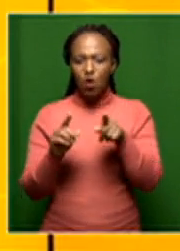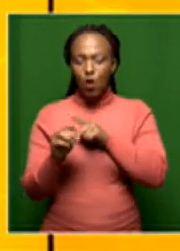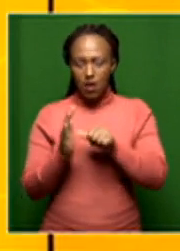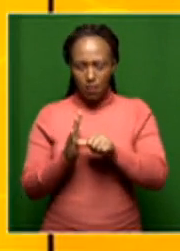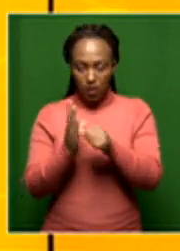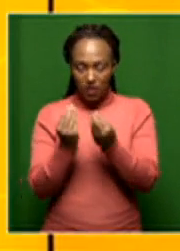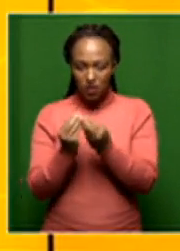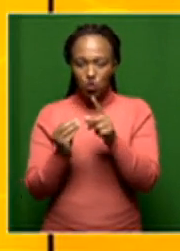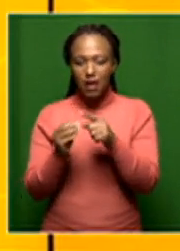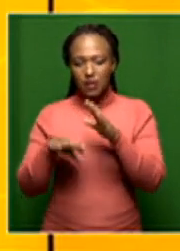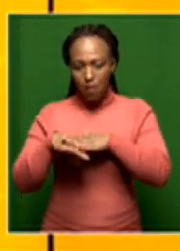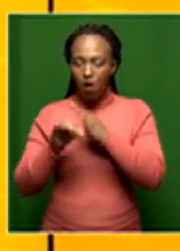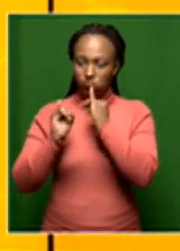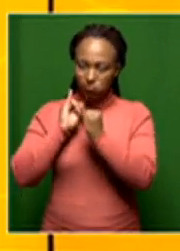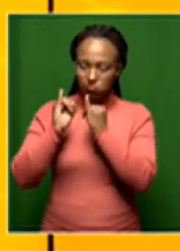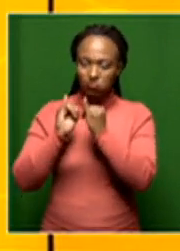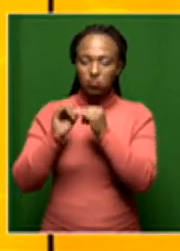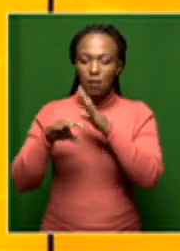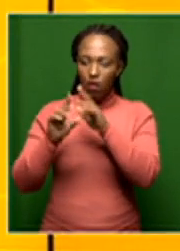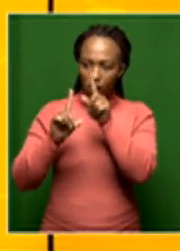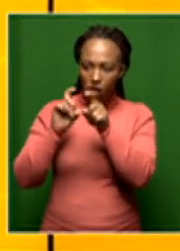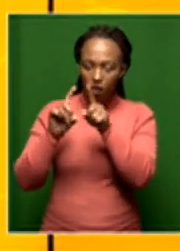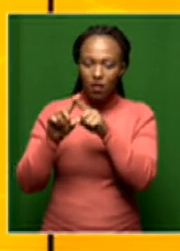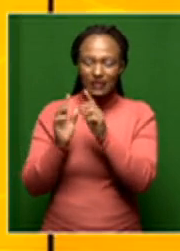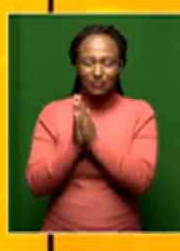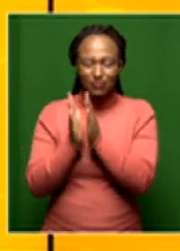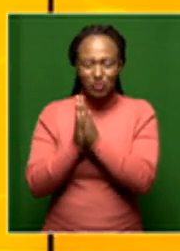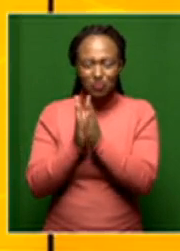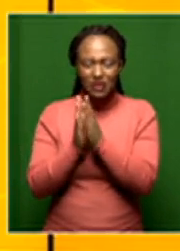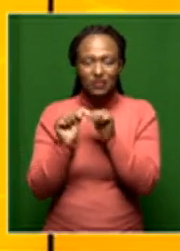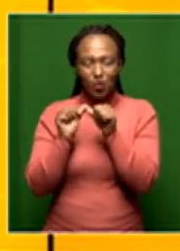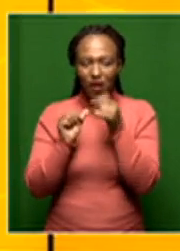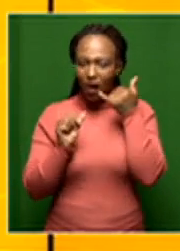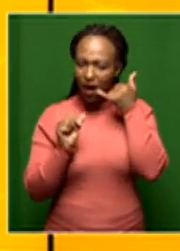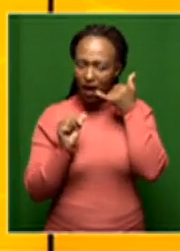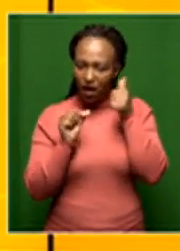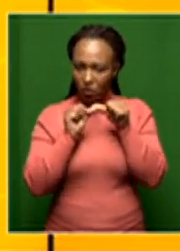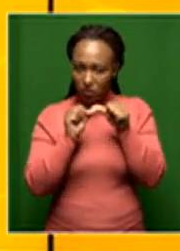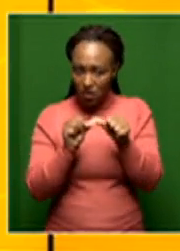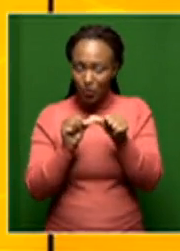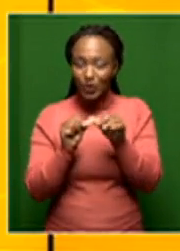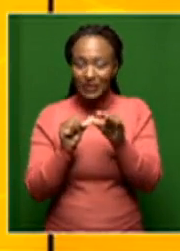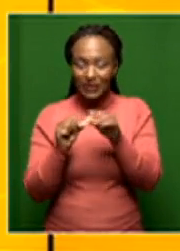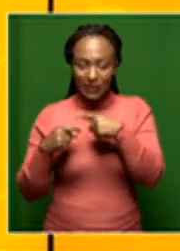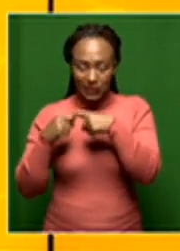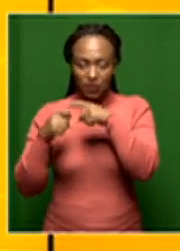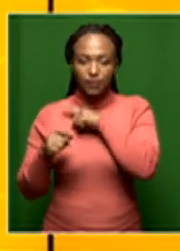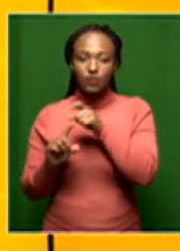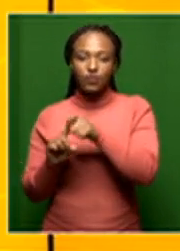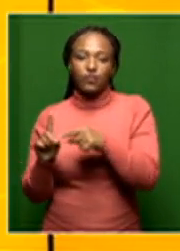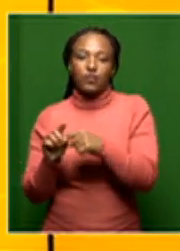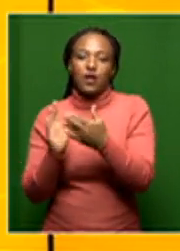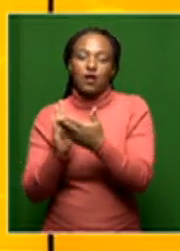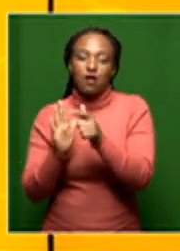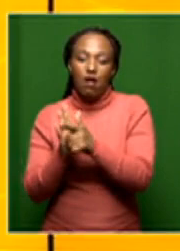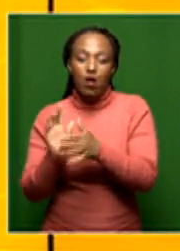important issues I'd like to pulse you on here. So please, please, just do stay with us, Advocate Temegang Nugai-Tobi. And we are,